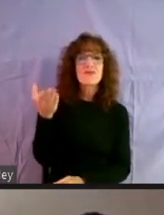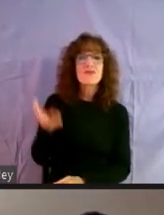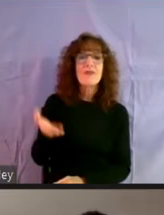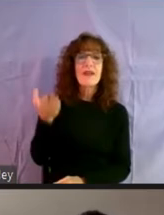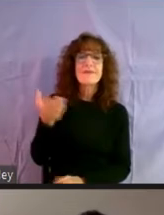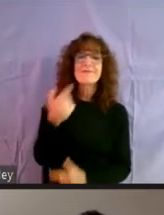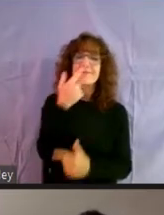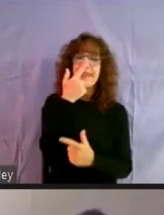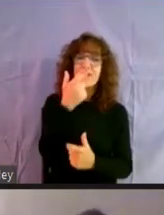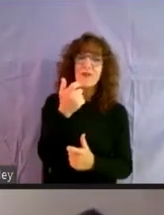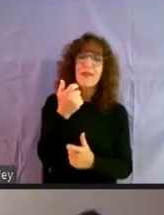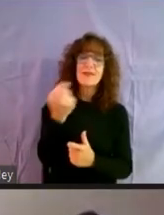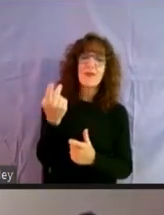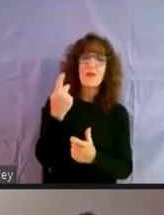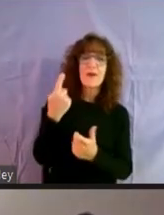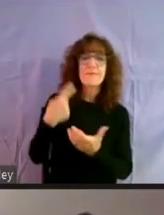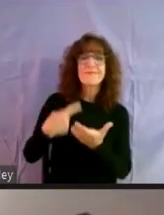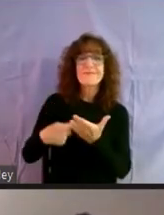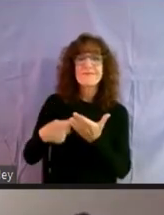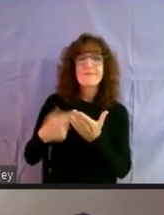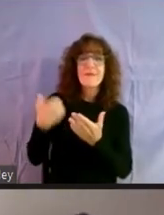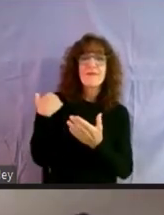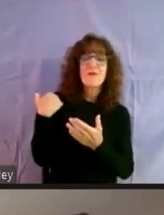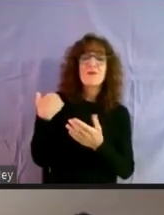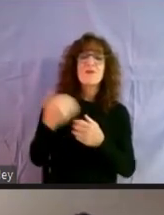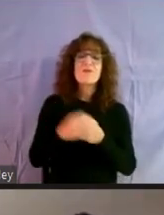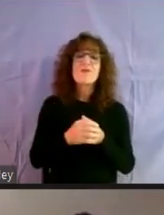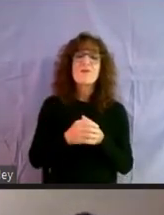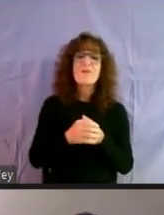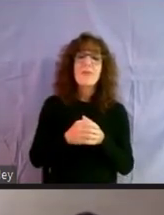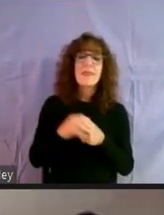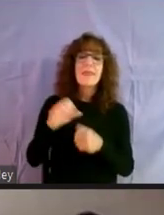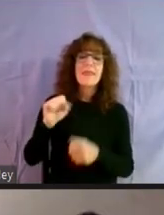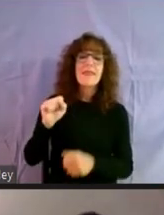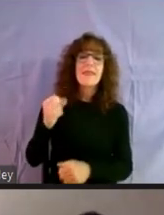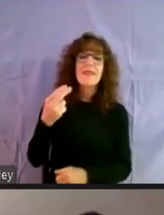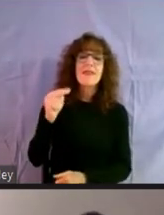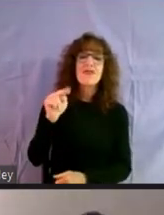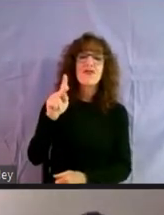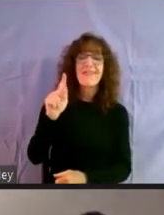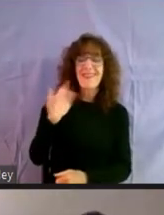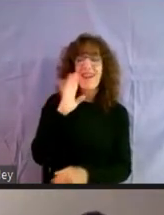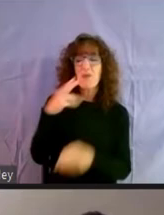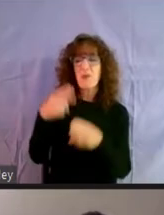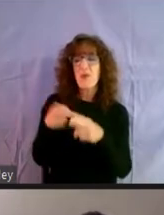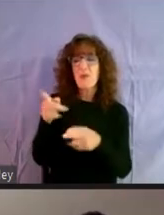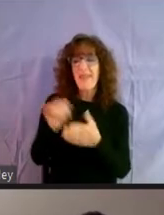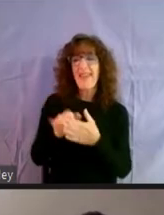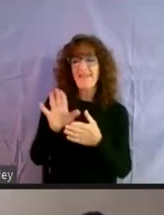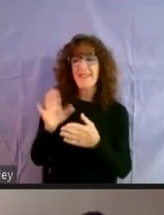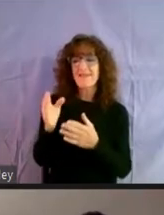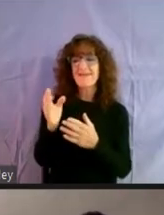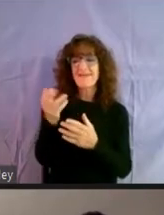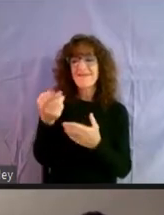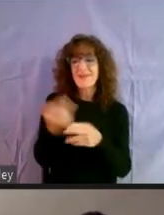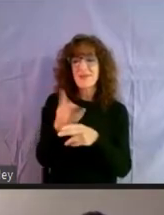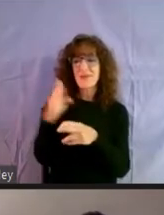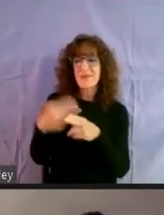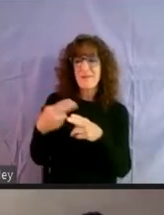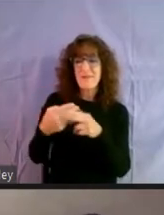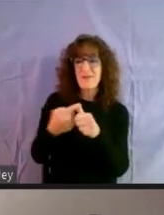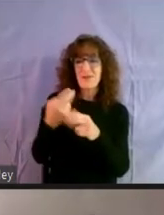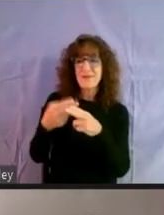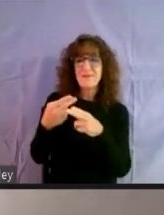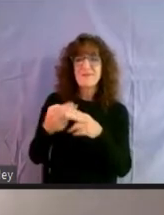it was interesting when we went through in the beginning, um, Shanika, I'm going to call you Shanika because you're Shanika to me, um, is